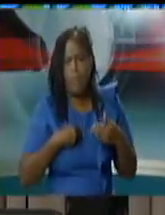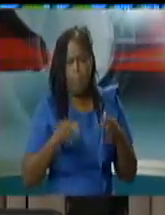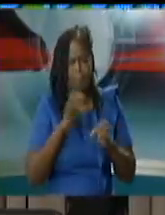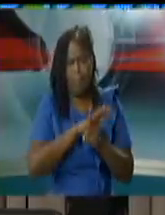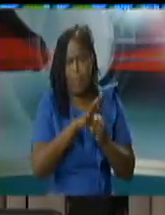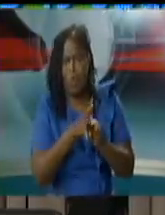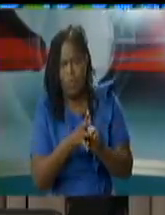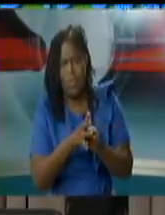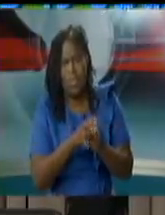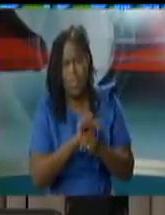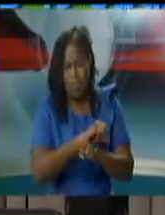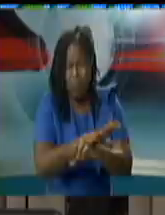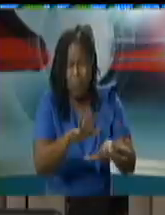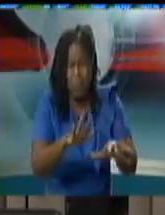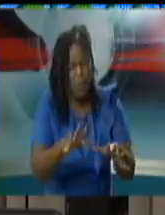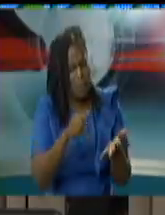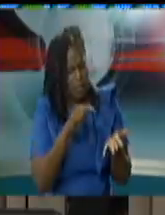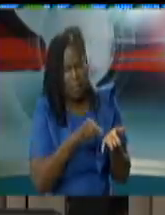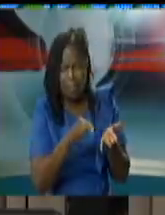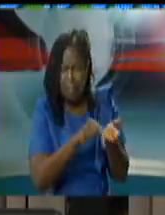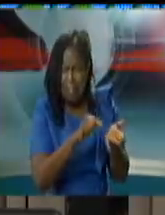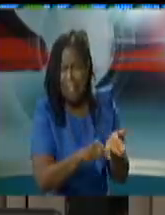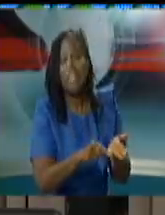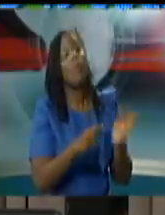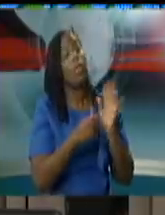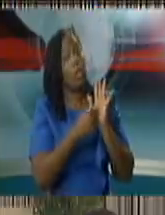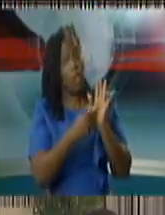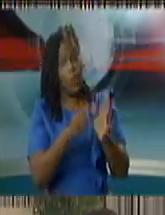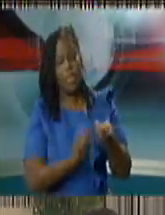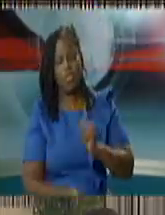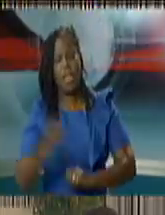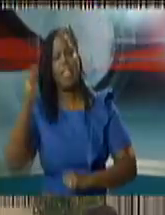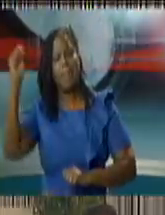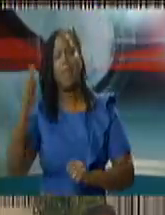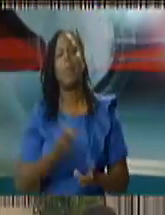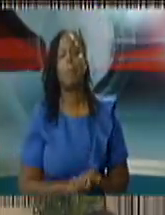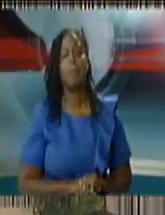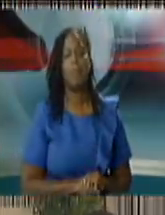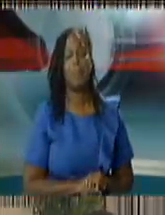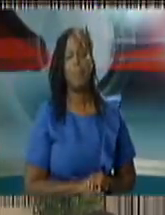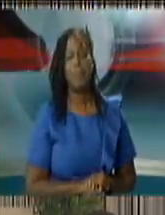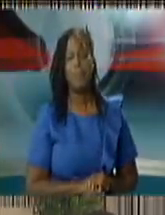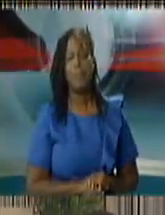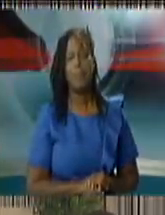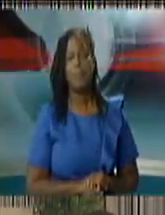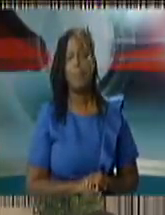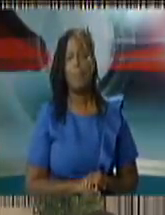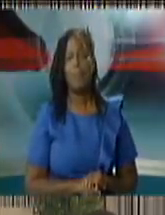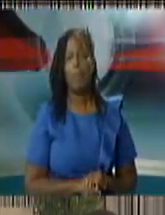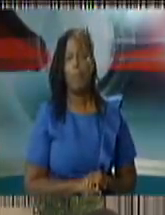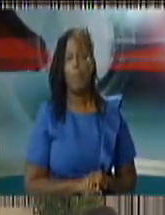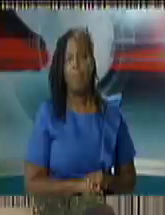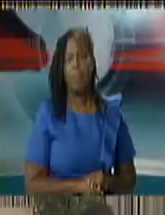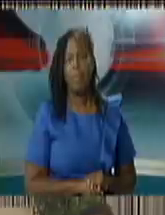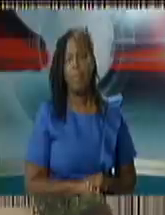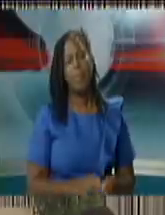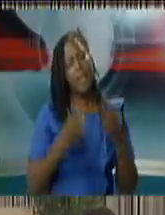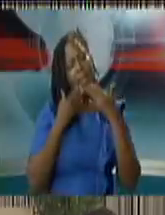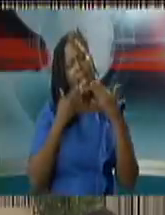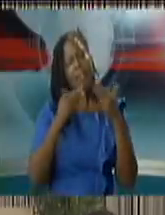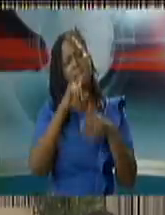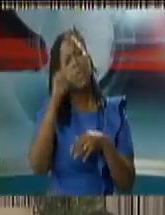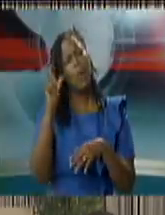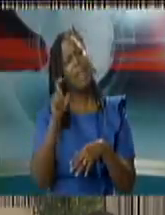operating throughout trinidad and tobago thank you i'll um i'll i'll thank you for the question